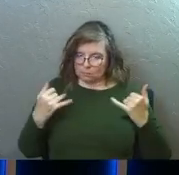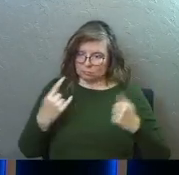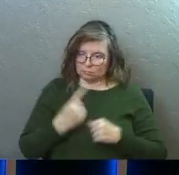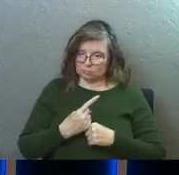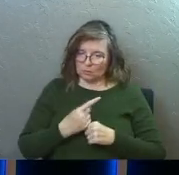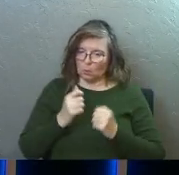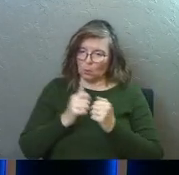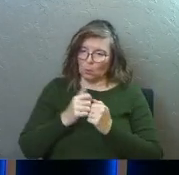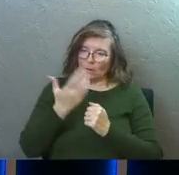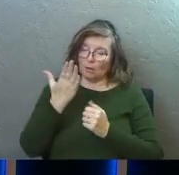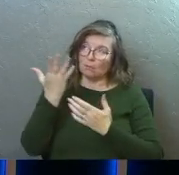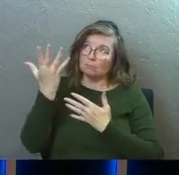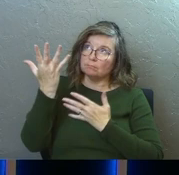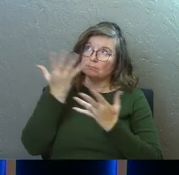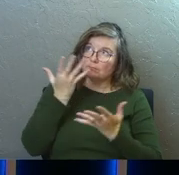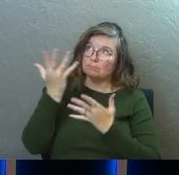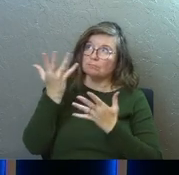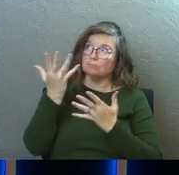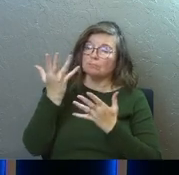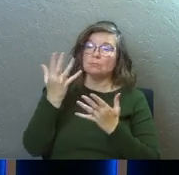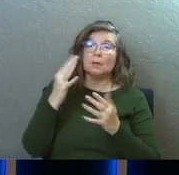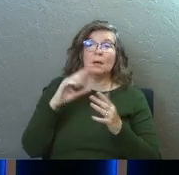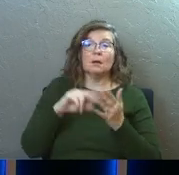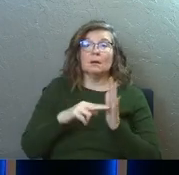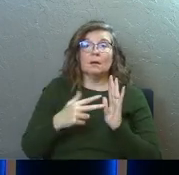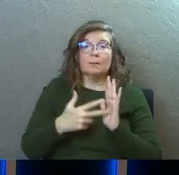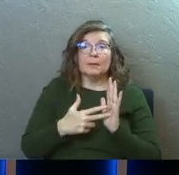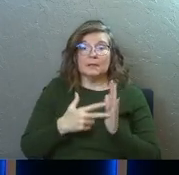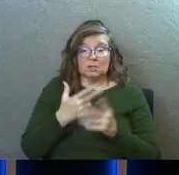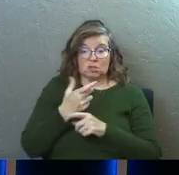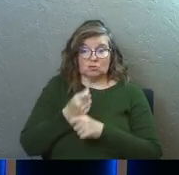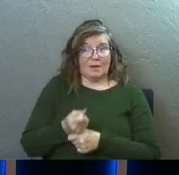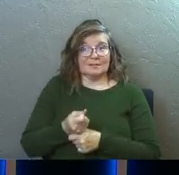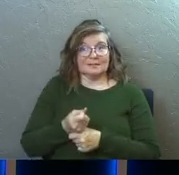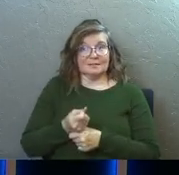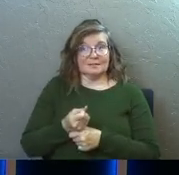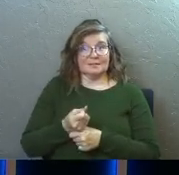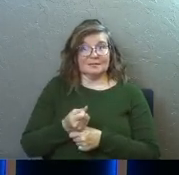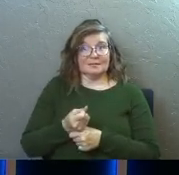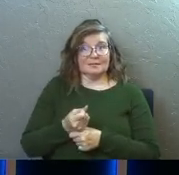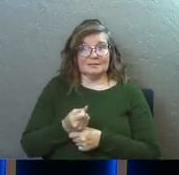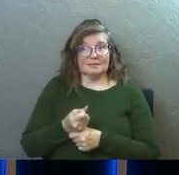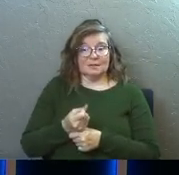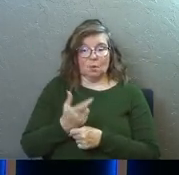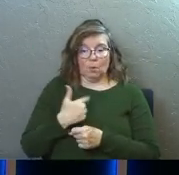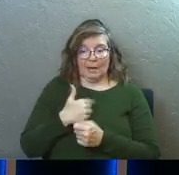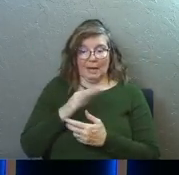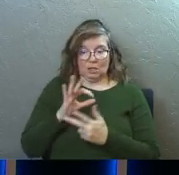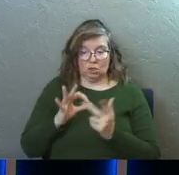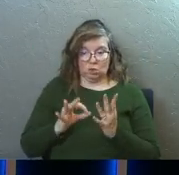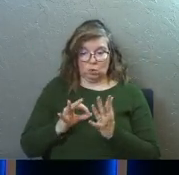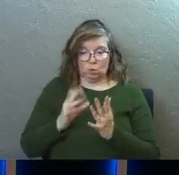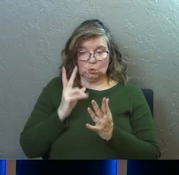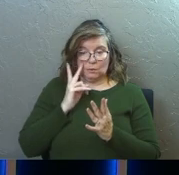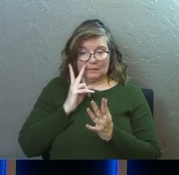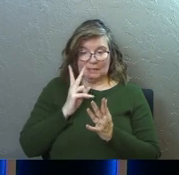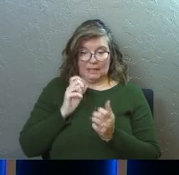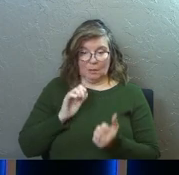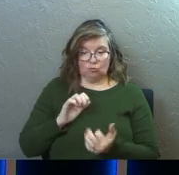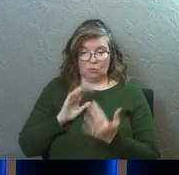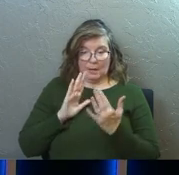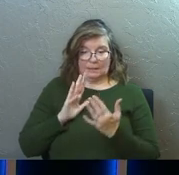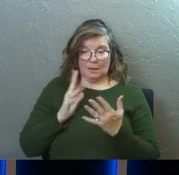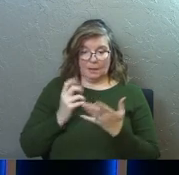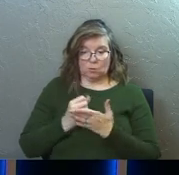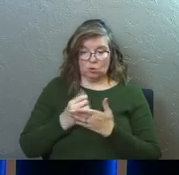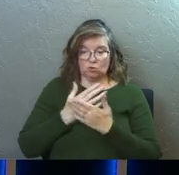I need to be present with God because what this boils down to is trust. When I can choose to see the presence as an